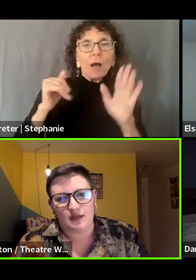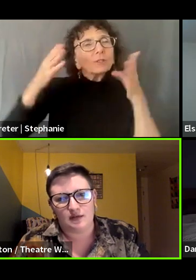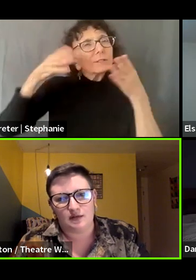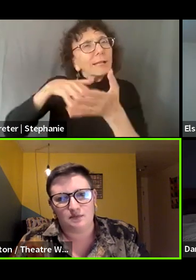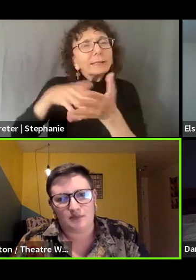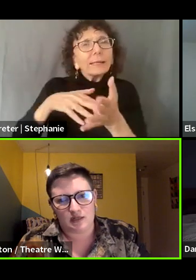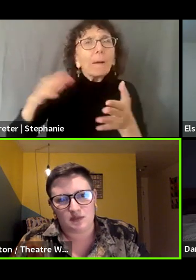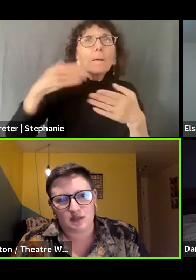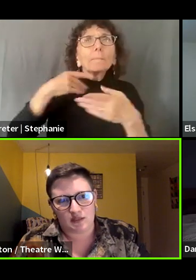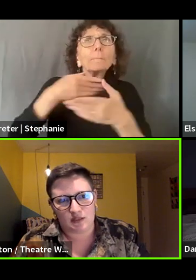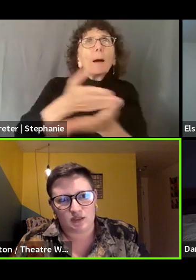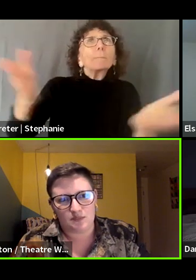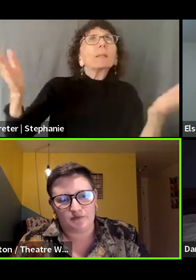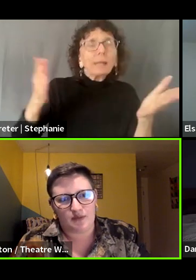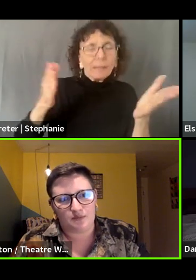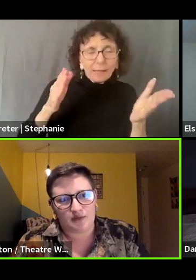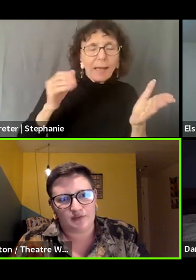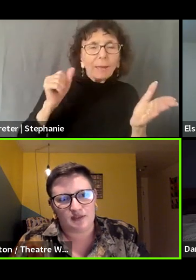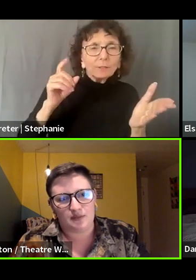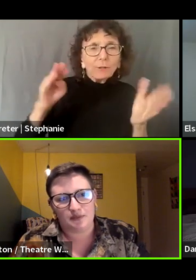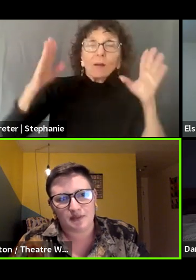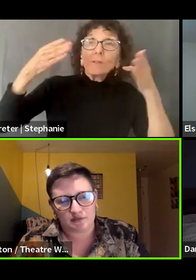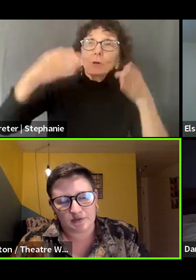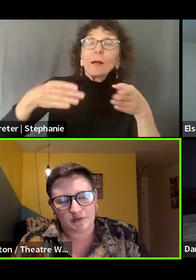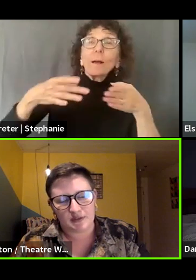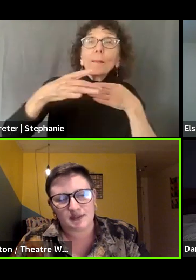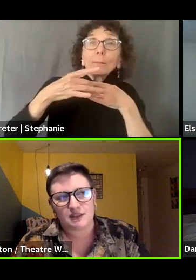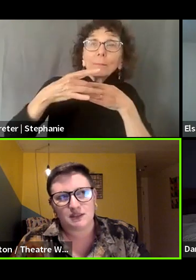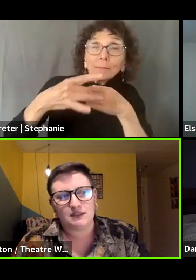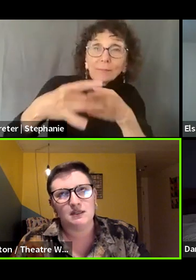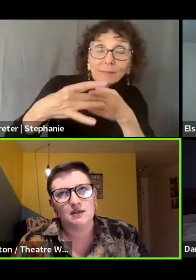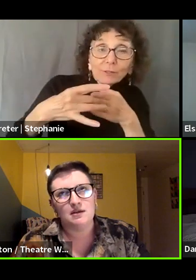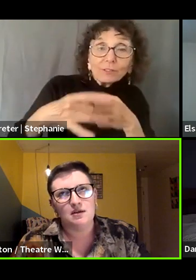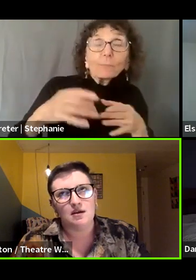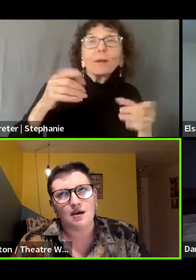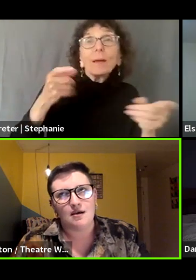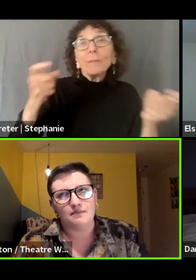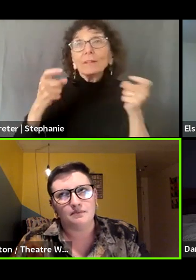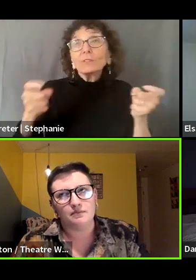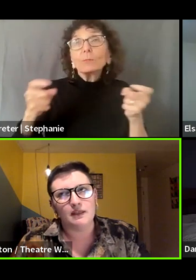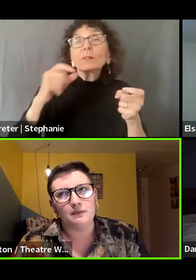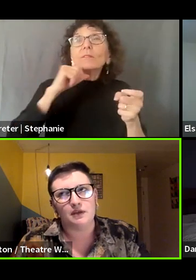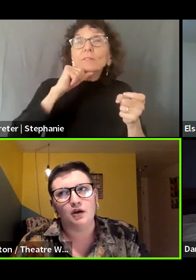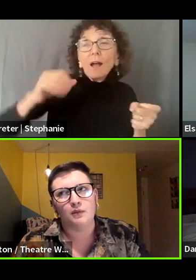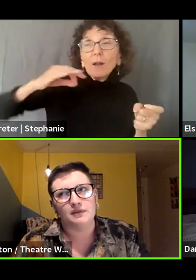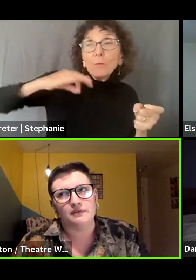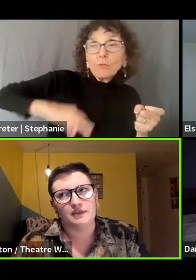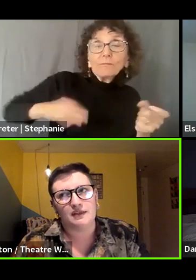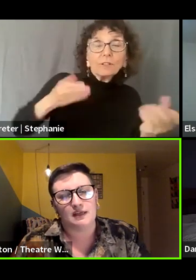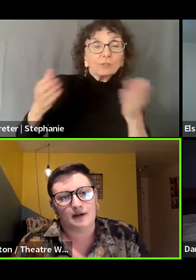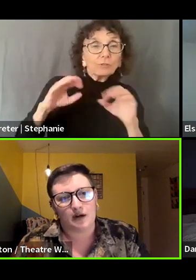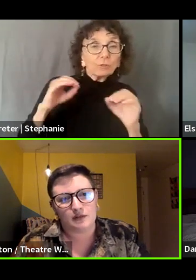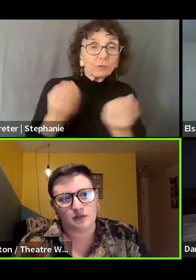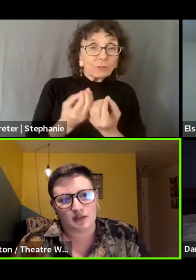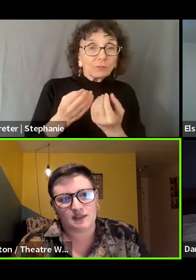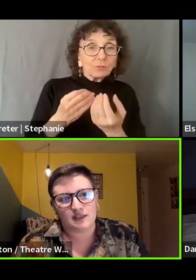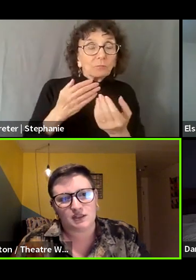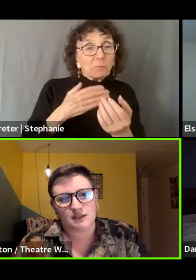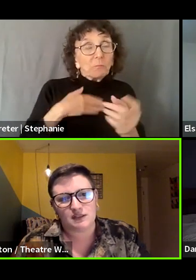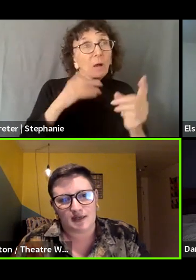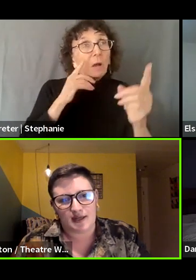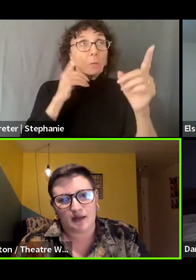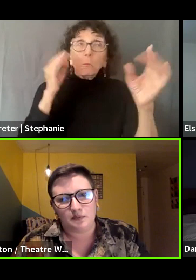focus on management and leadership of nonprofits and public service organizations, um, really with the hopes of thinking about arts